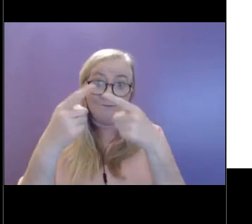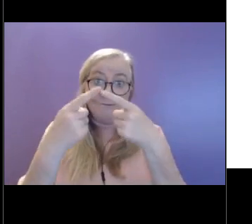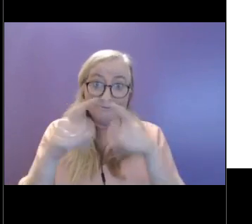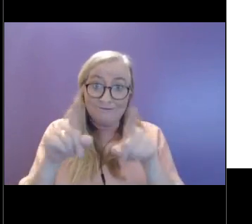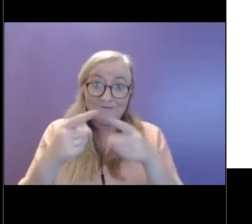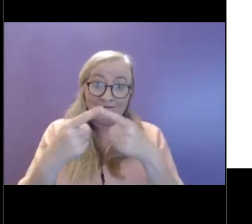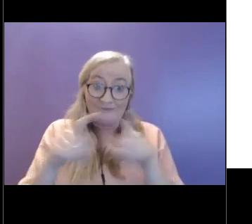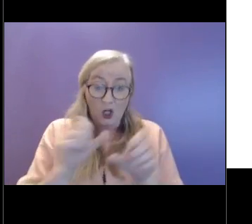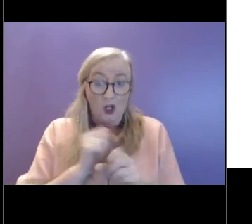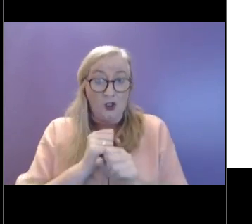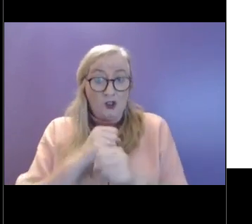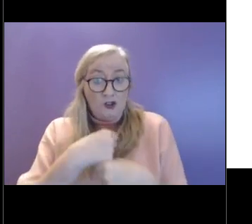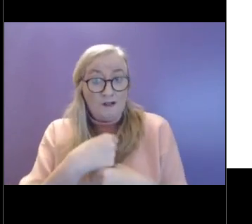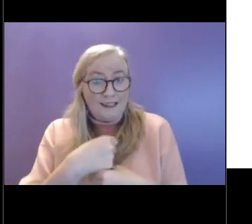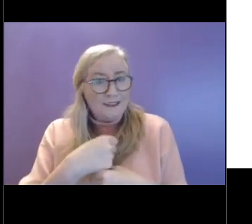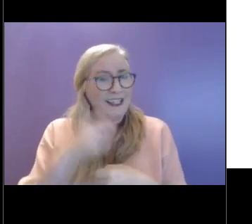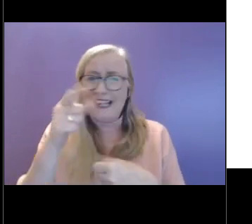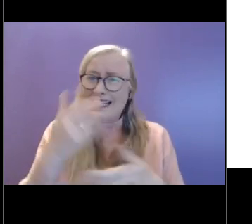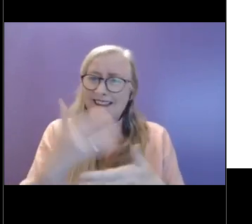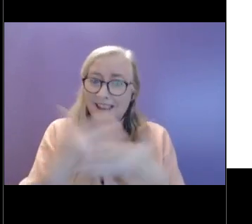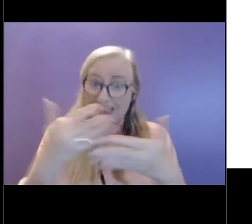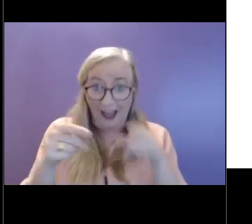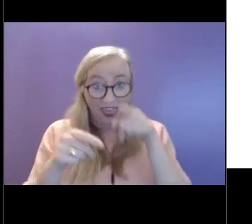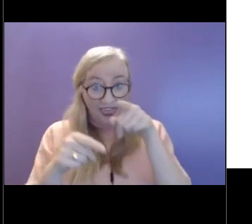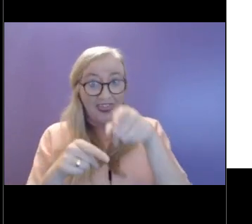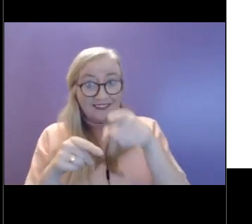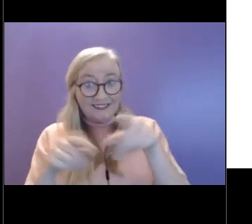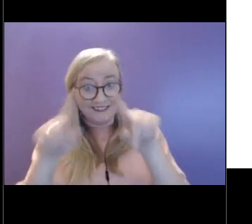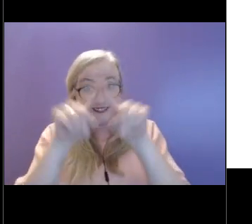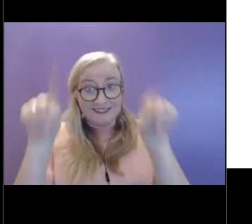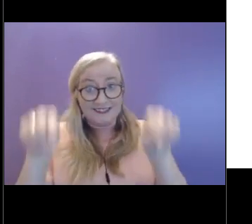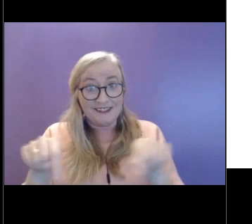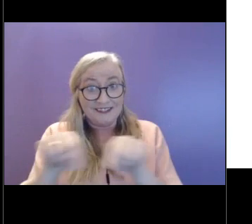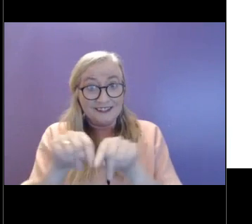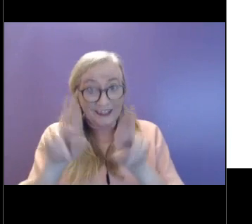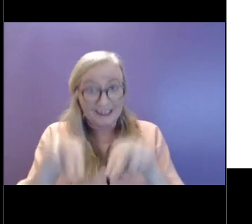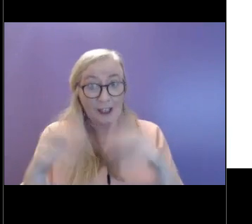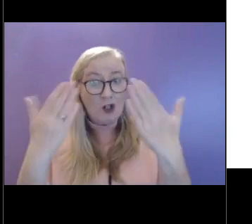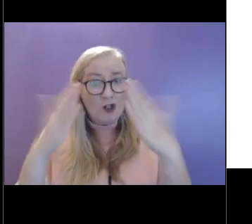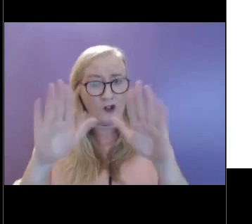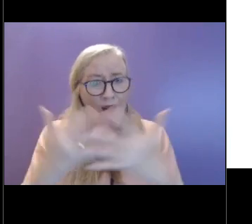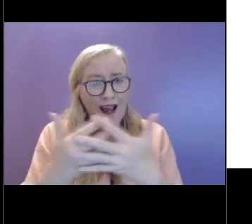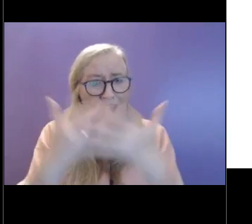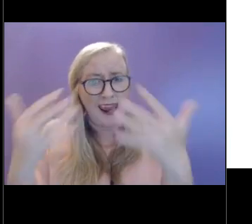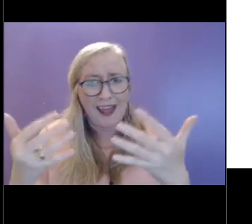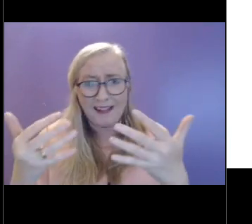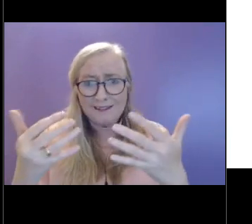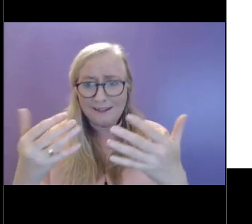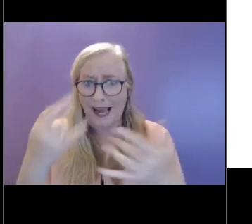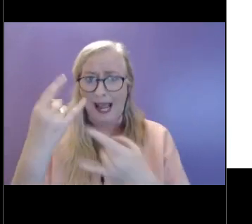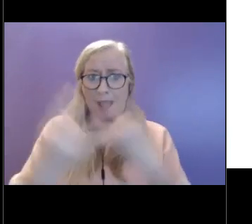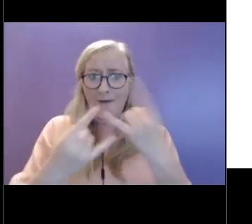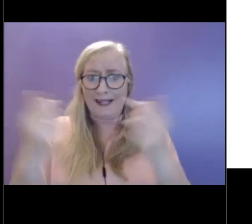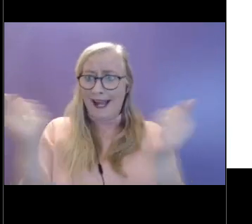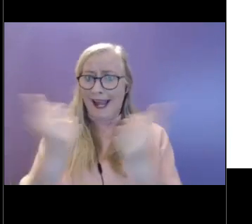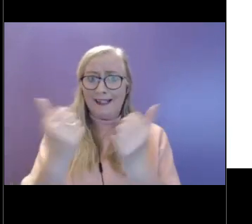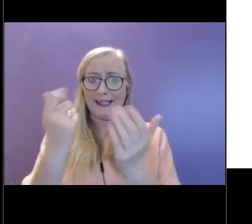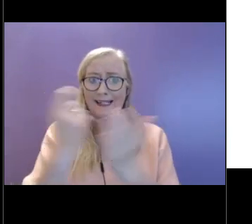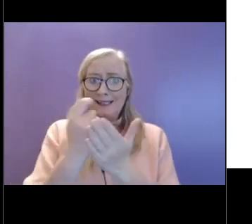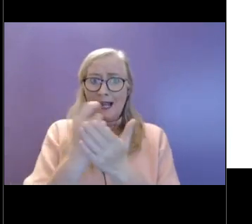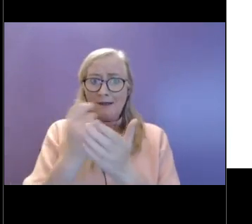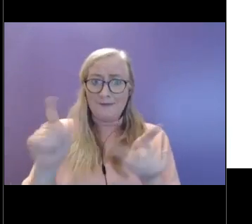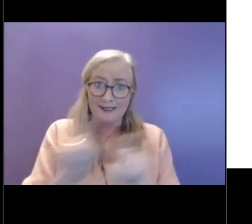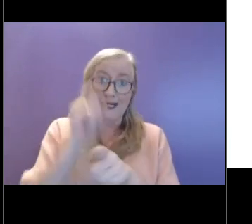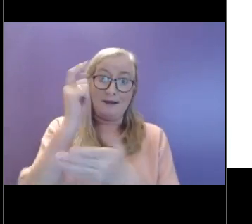But it's, you know, there's a lot, even this kind of shows up, there's a lot that can be happening for us at any given moment. But it's important to think about